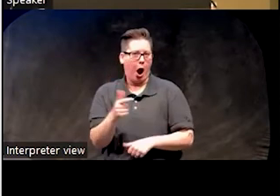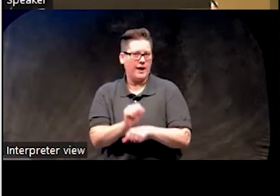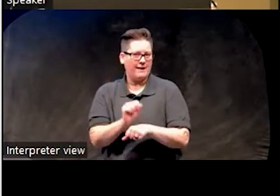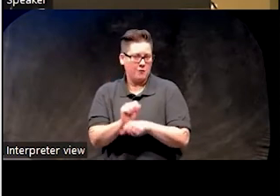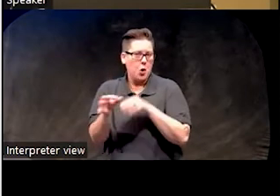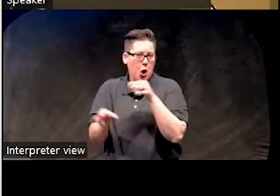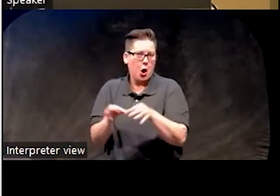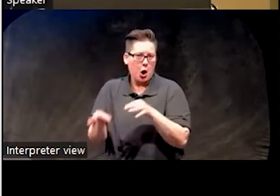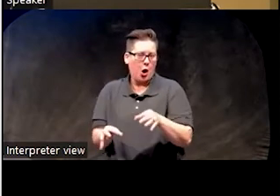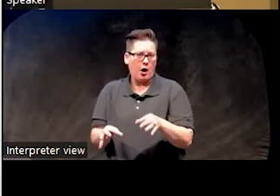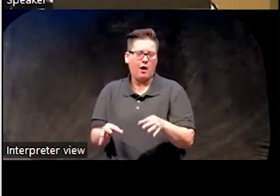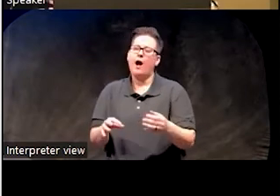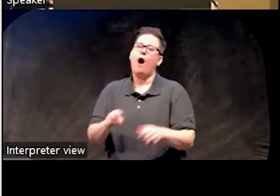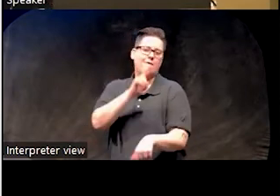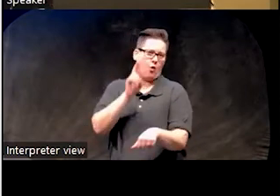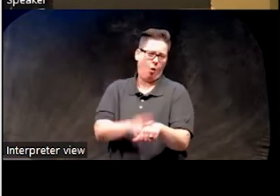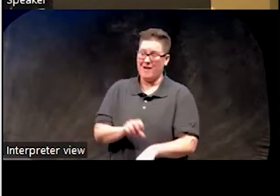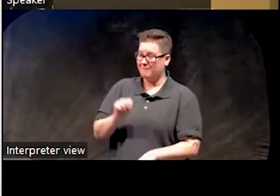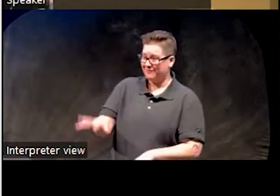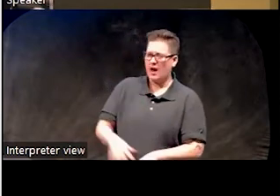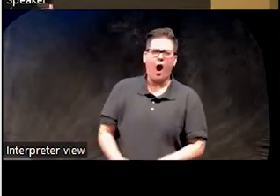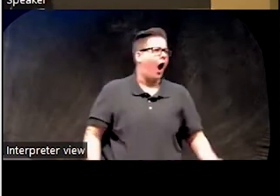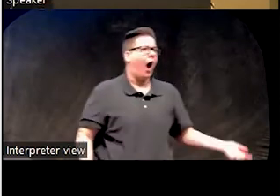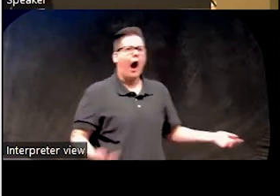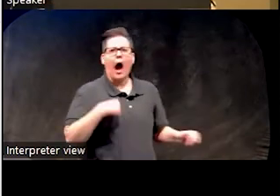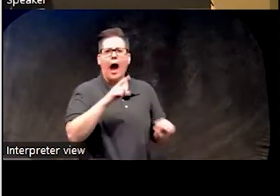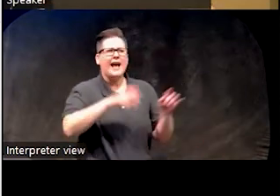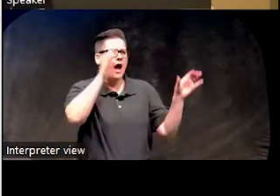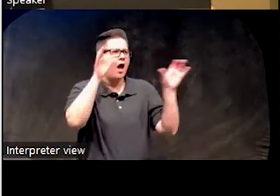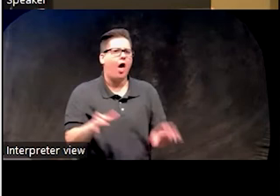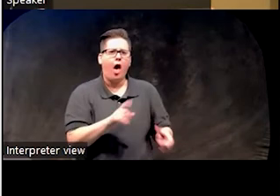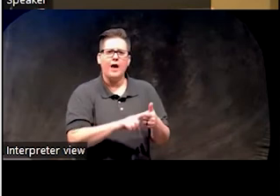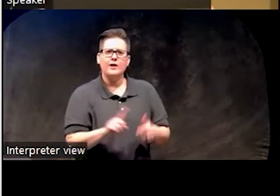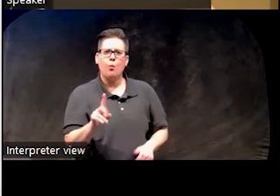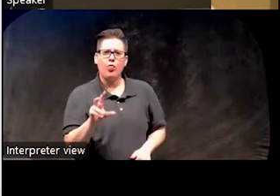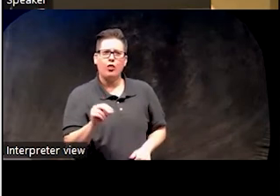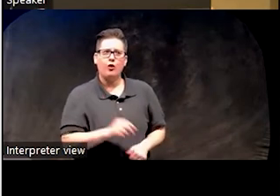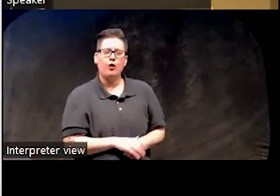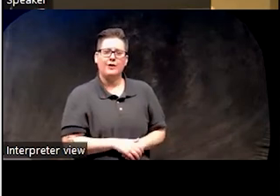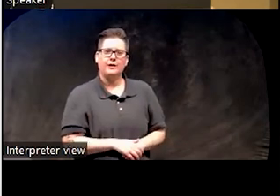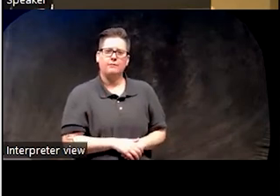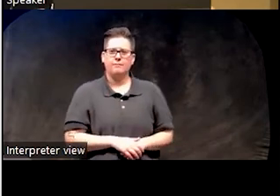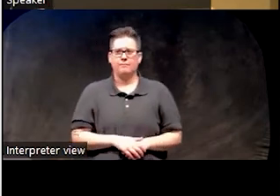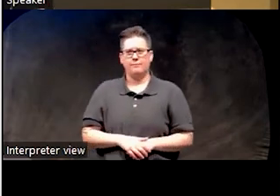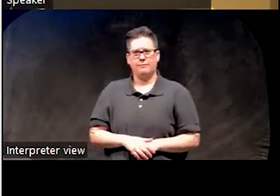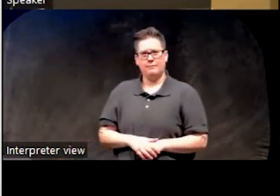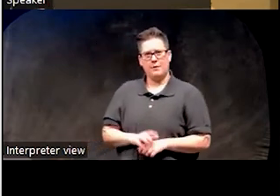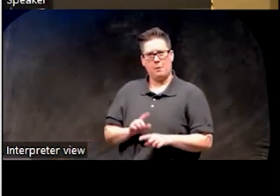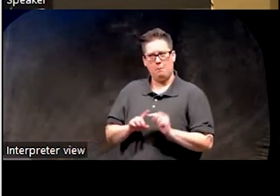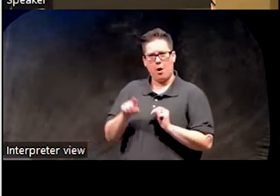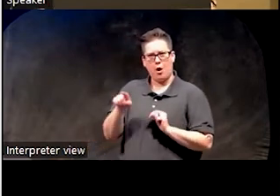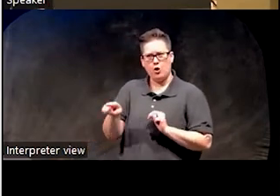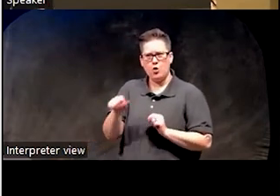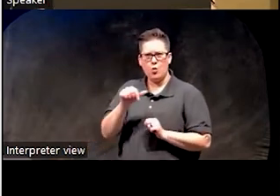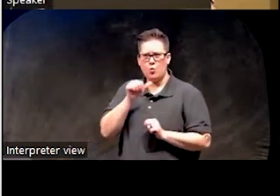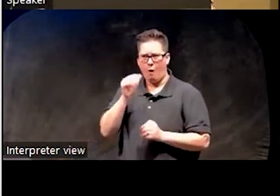people inevitably like, well, I can't stay up that late, which is easy to respond to when someone takes three hours of sleep. Cause I can